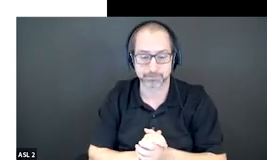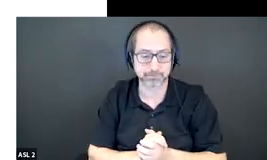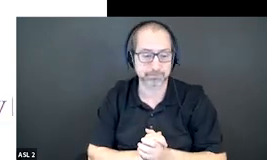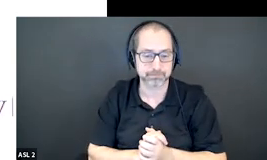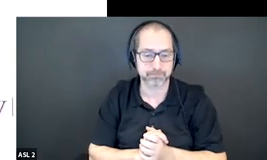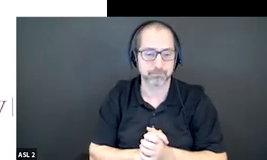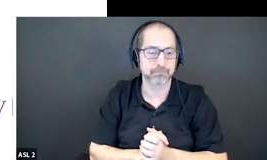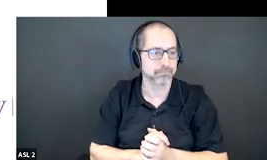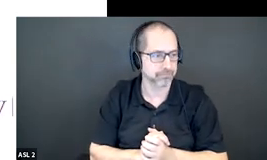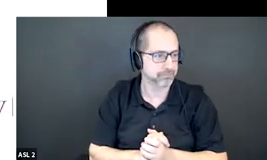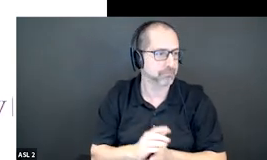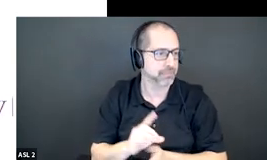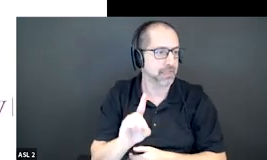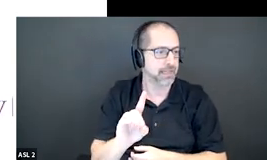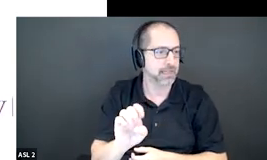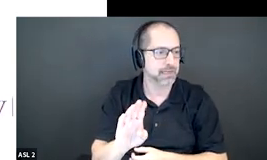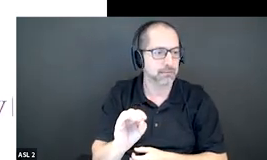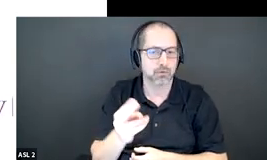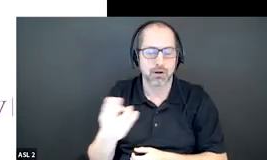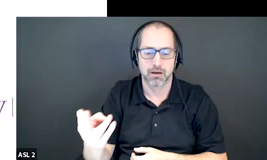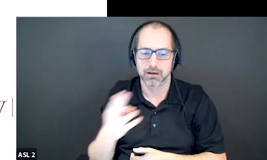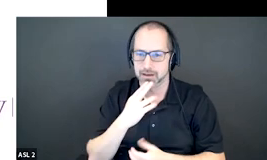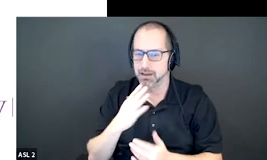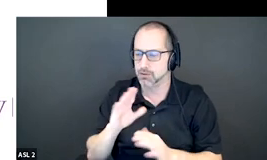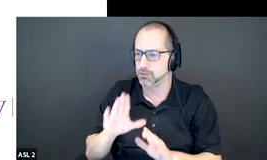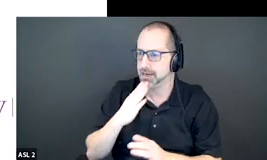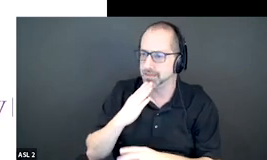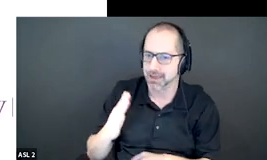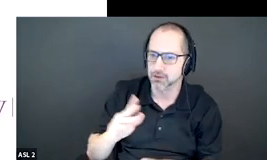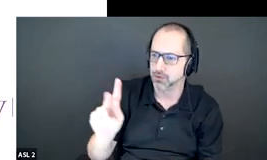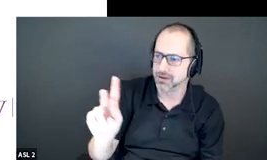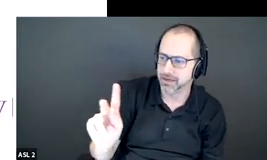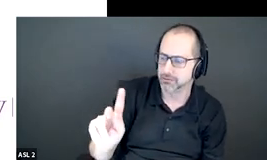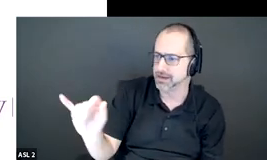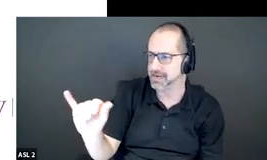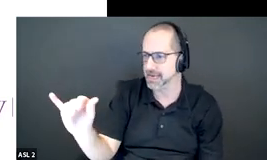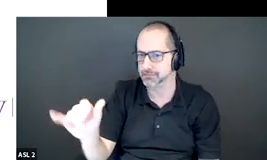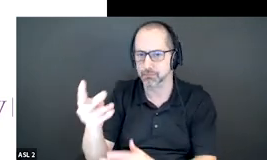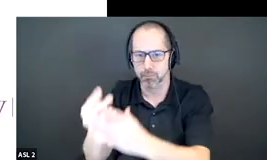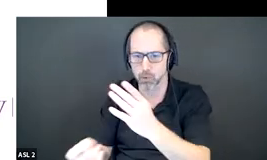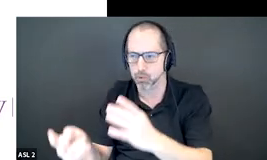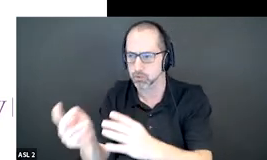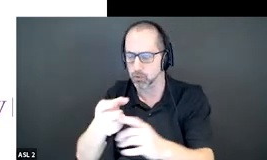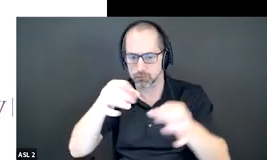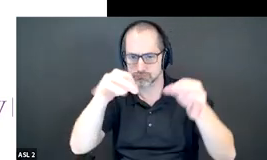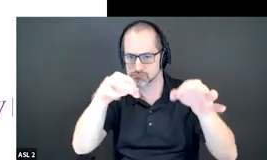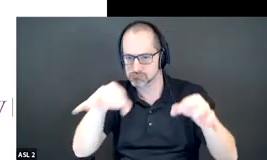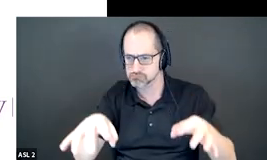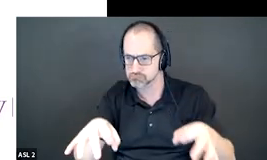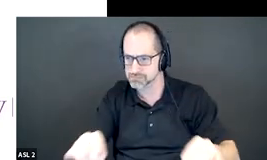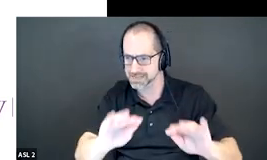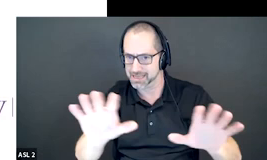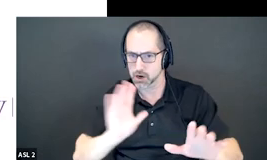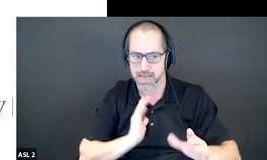great thank you katherine and yasmin for both um for outlining both our research results